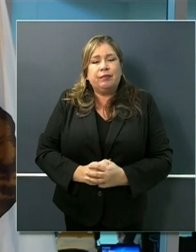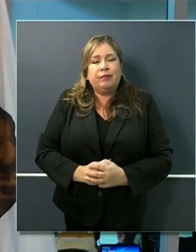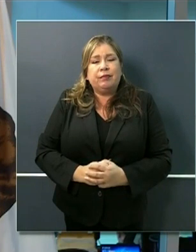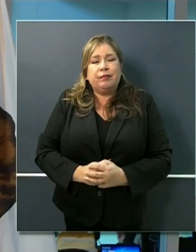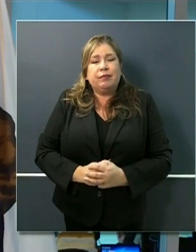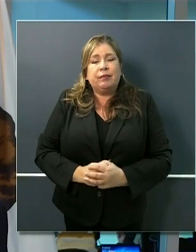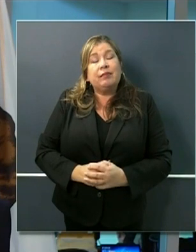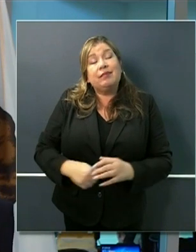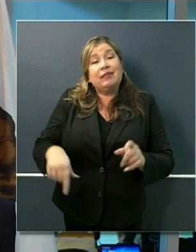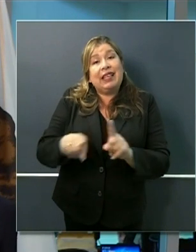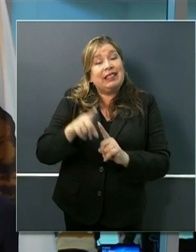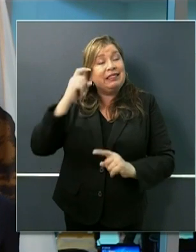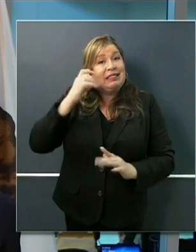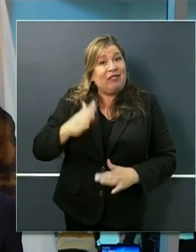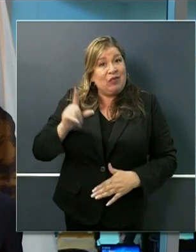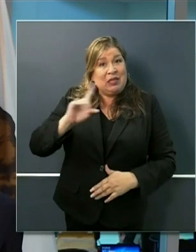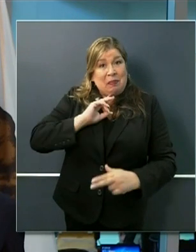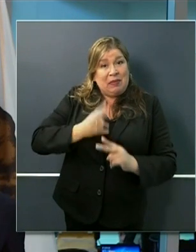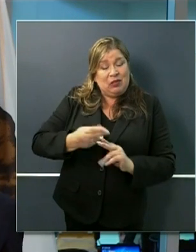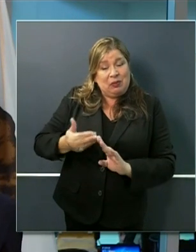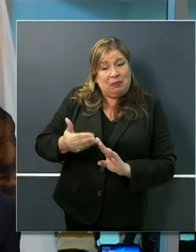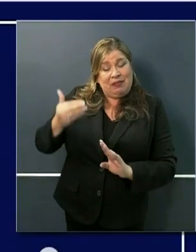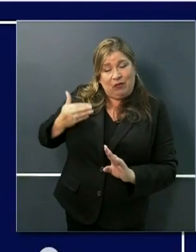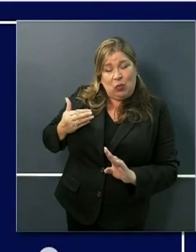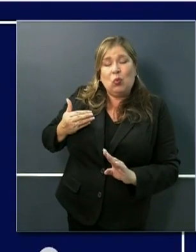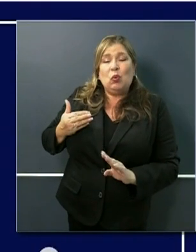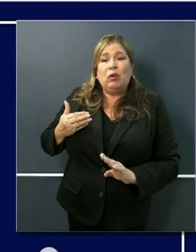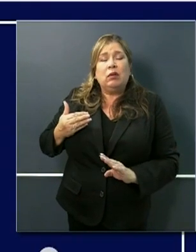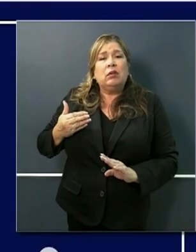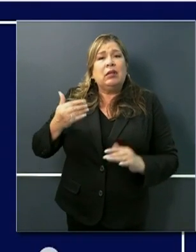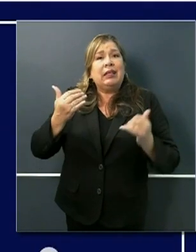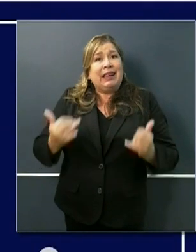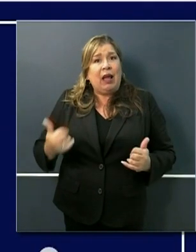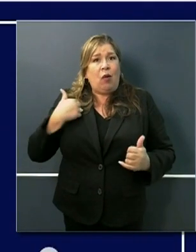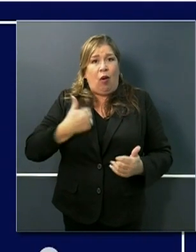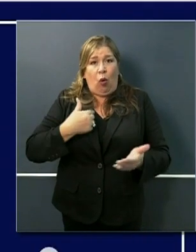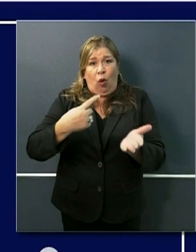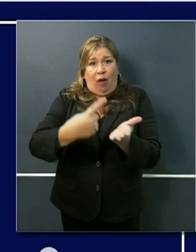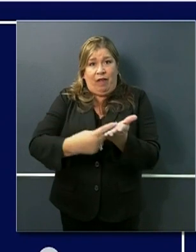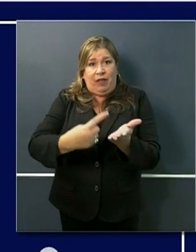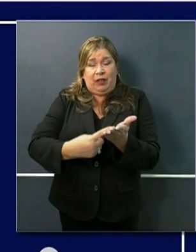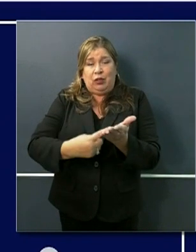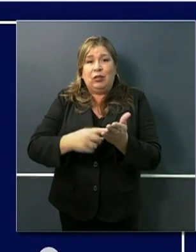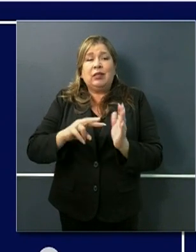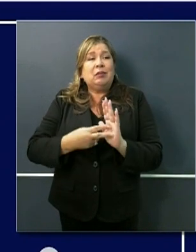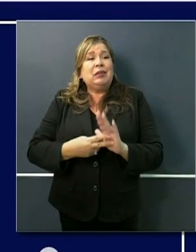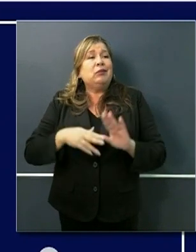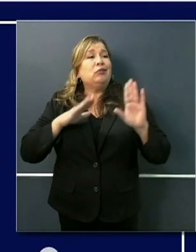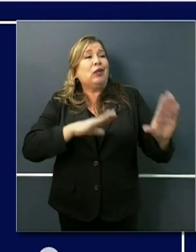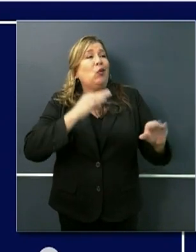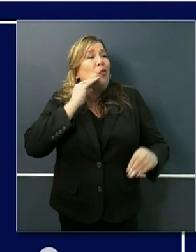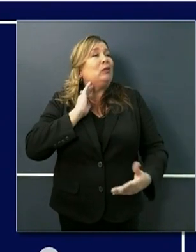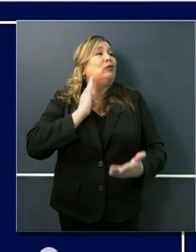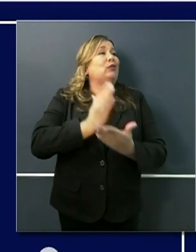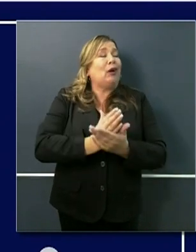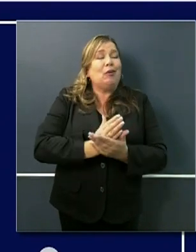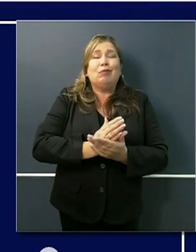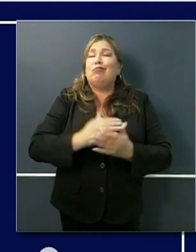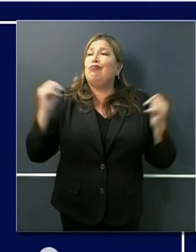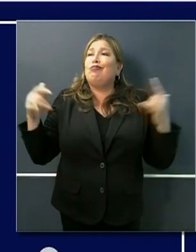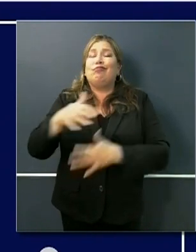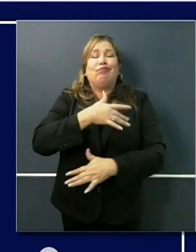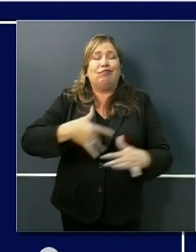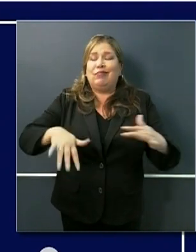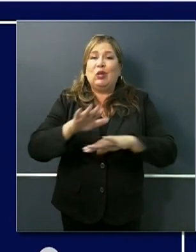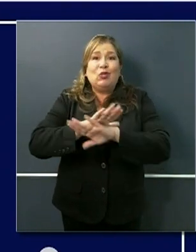had mentioned in his opening remarks this is a conversation about modifying about modifying about transitioning from where we are